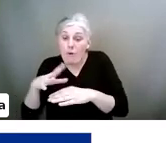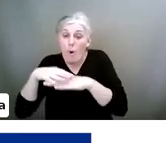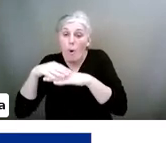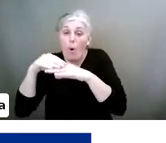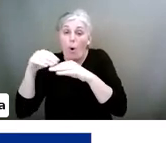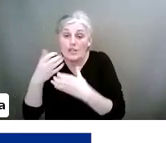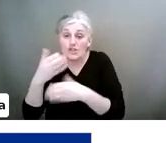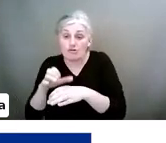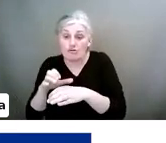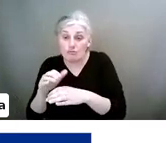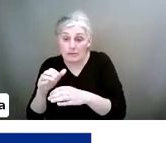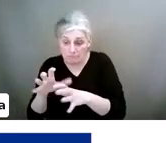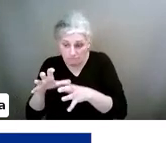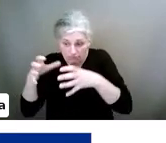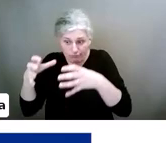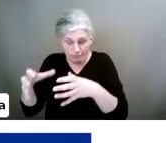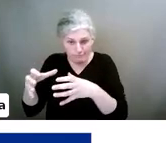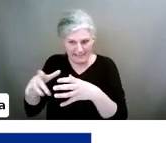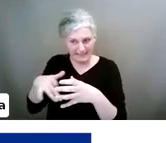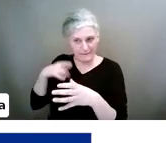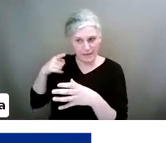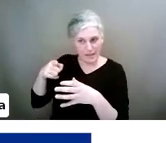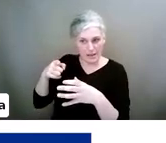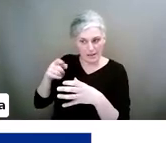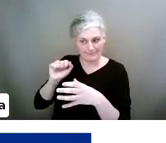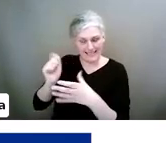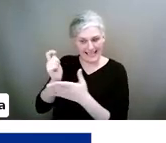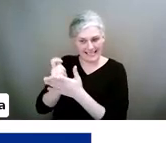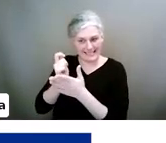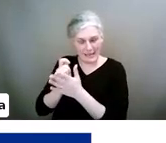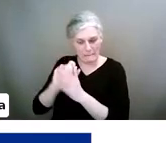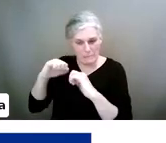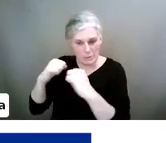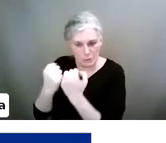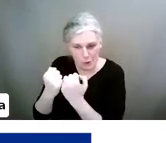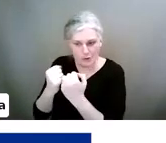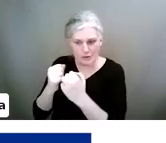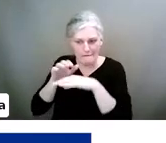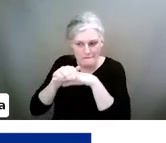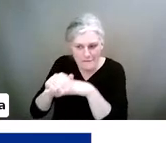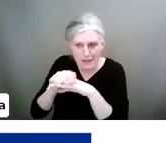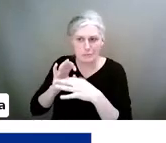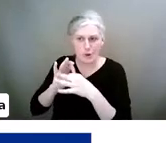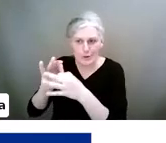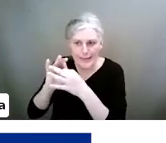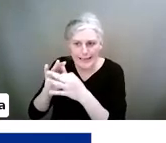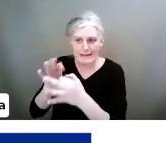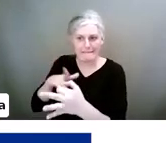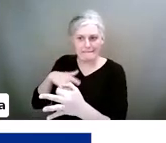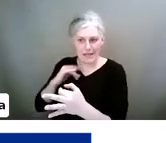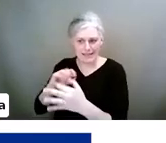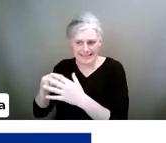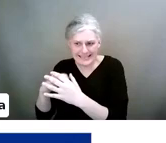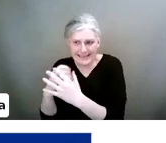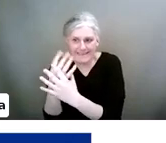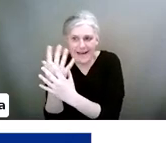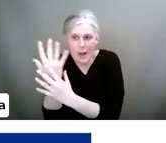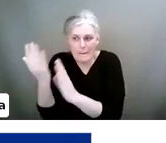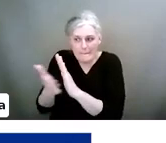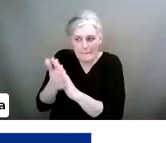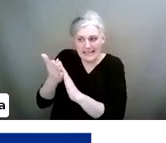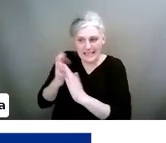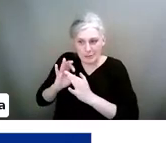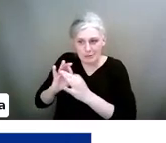while we feel that, what are they doing on these social friendships, connections, that socialness, that developing relationships, relationships